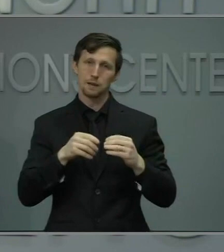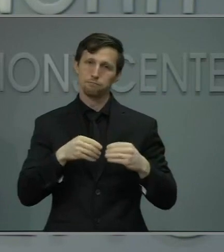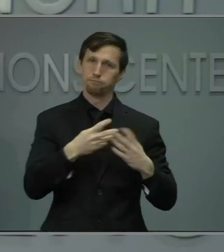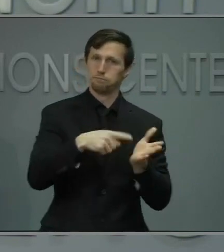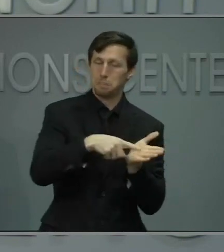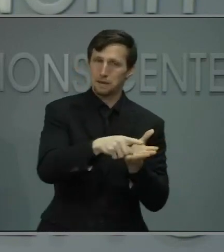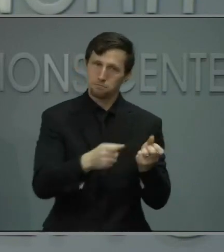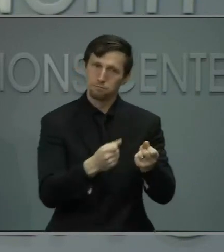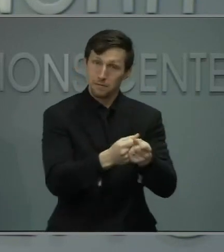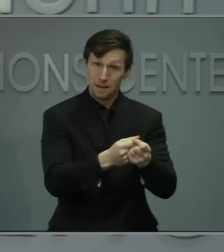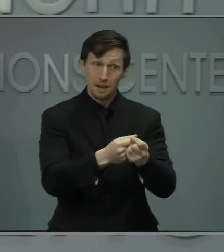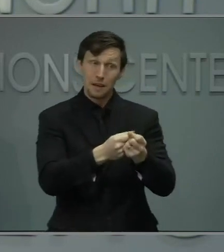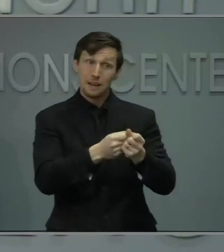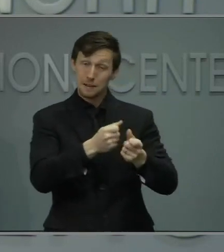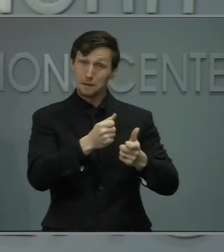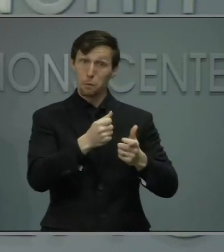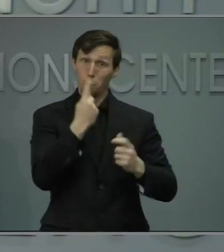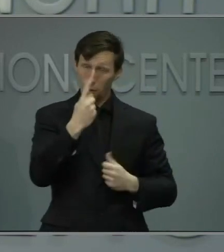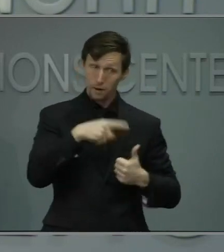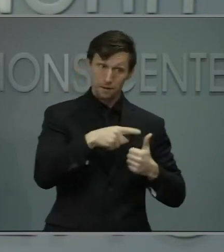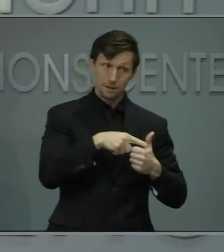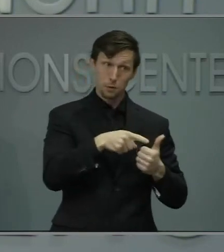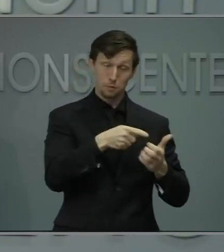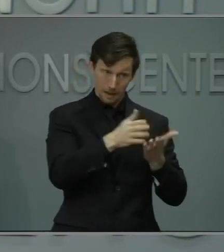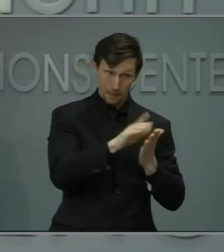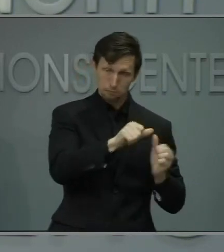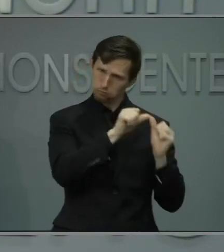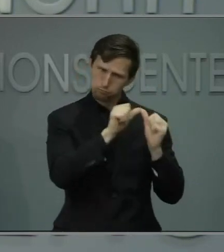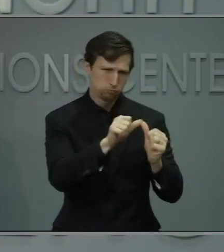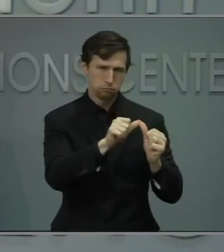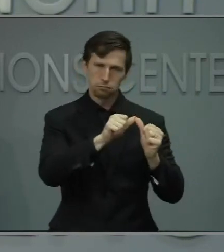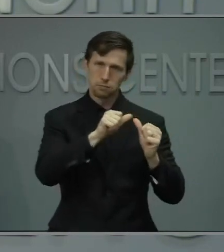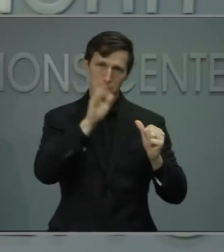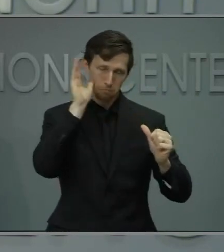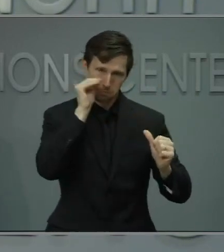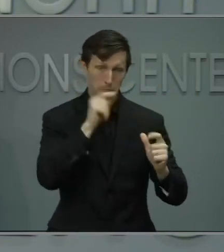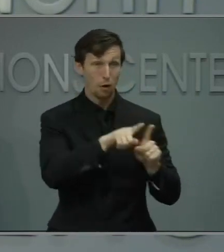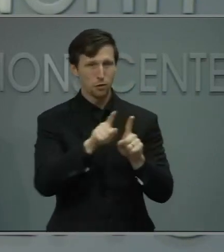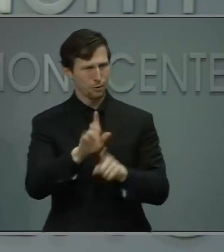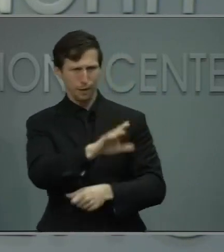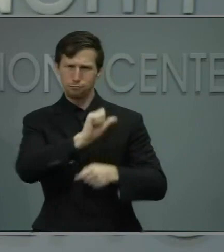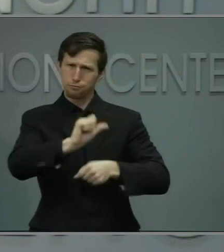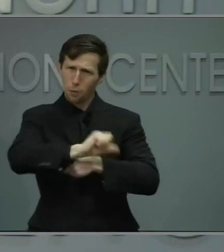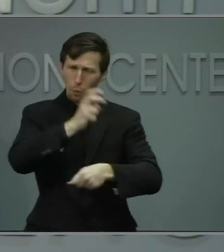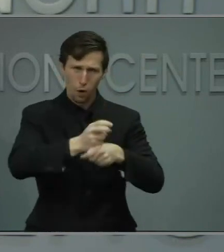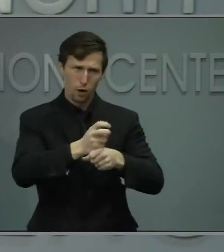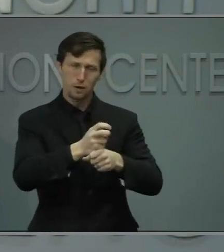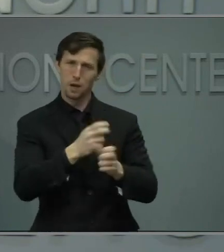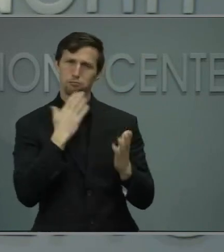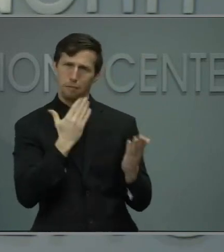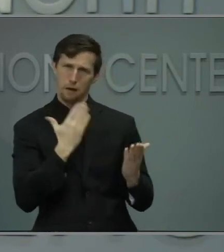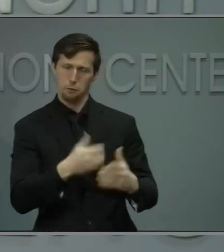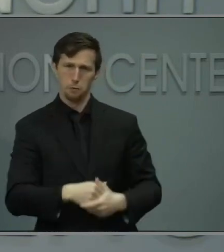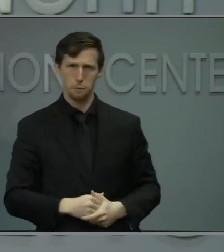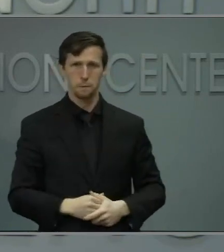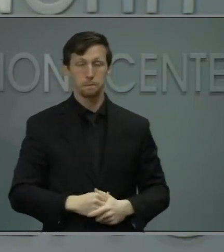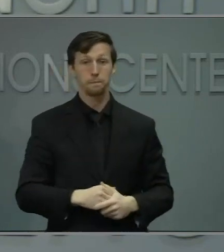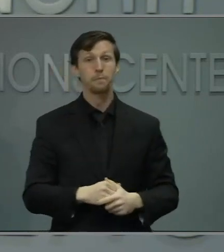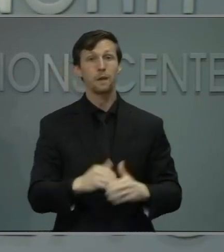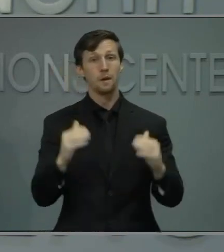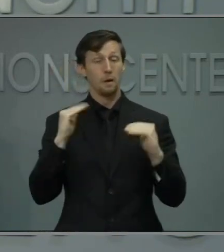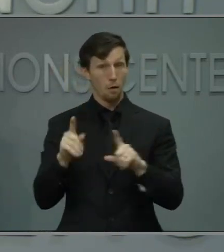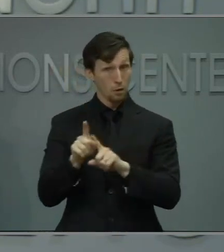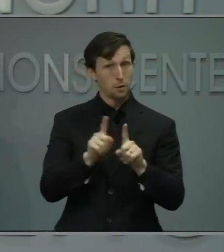keep them on board and reward their hard work. This announcement is part of his plan for allocating federal COVID